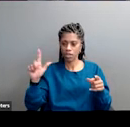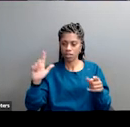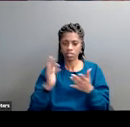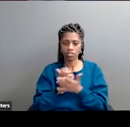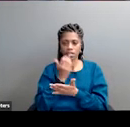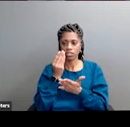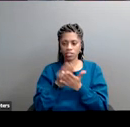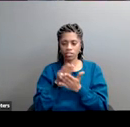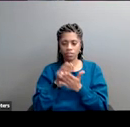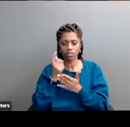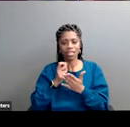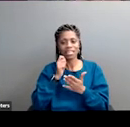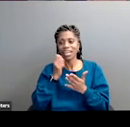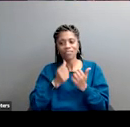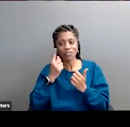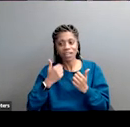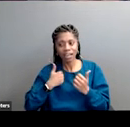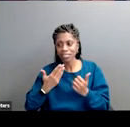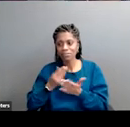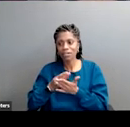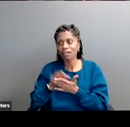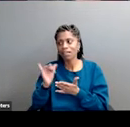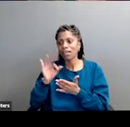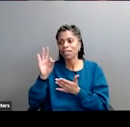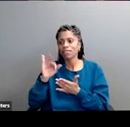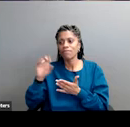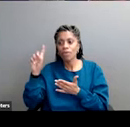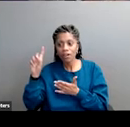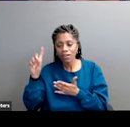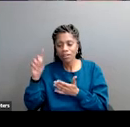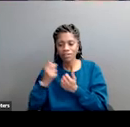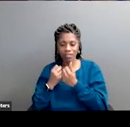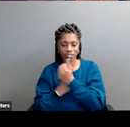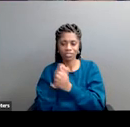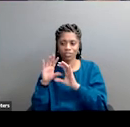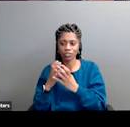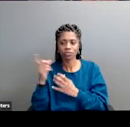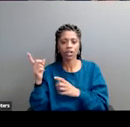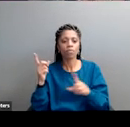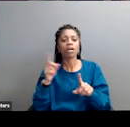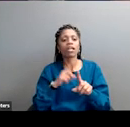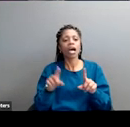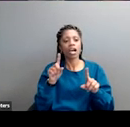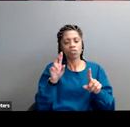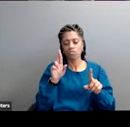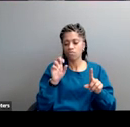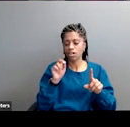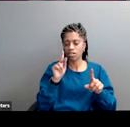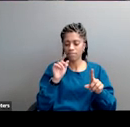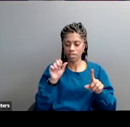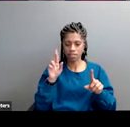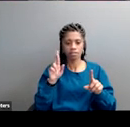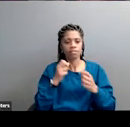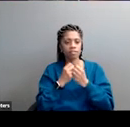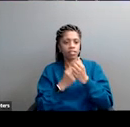has the bank account of the ford foundation so thanks to our friends at the rockefeller foundation we're able to make 25 scholarships available to come join us